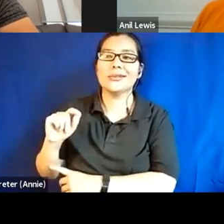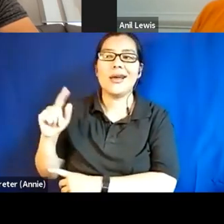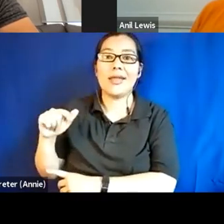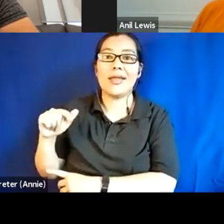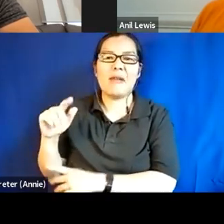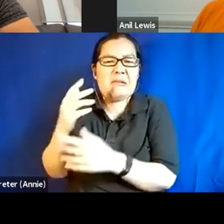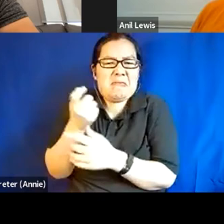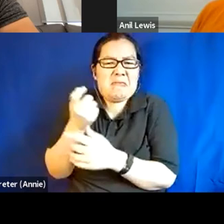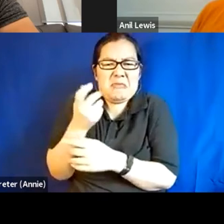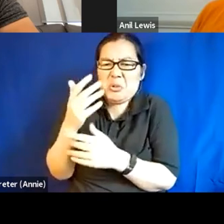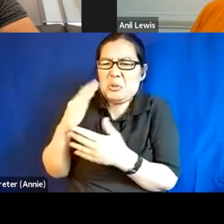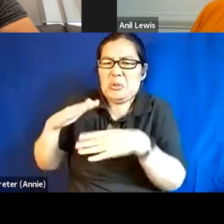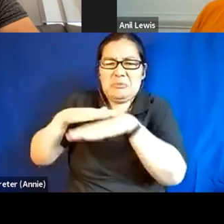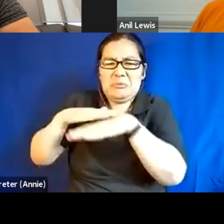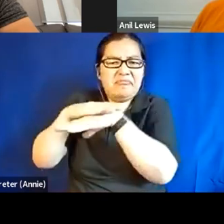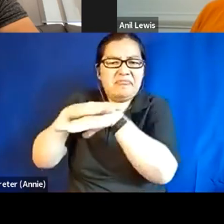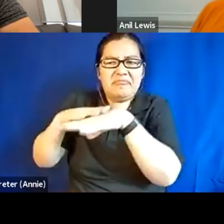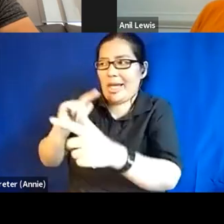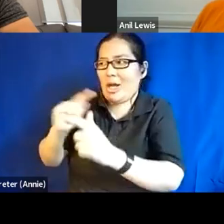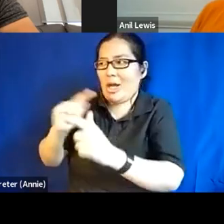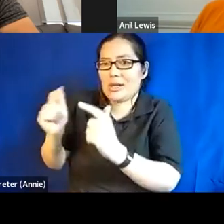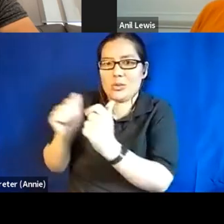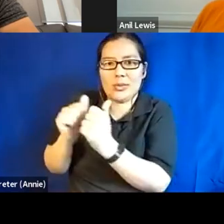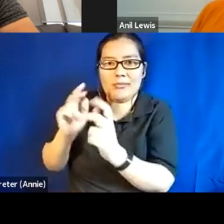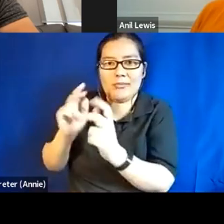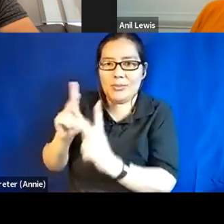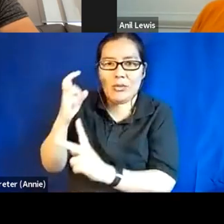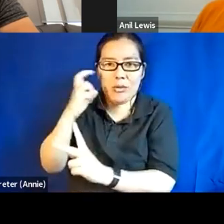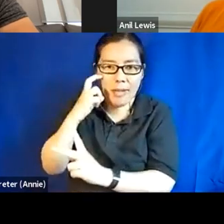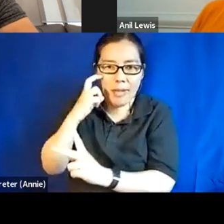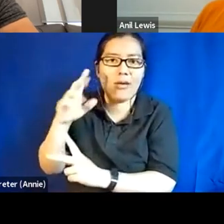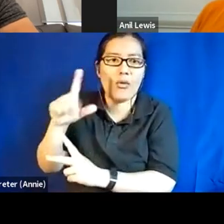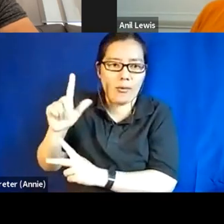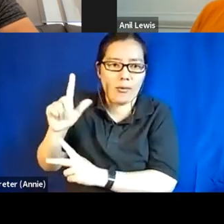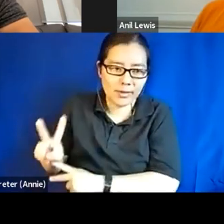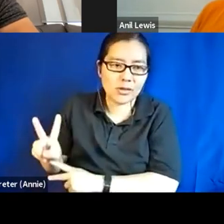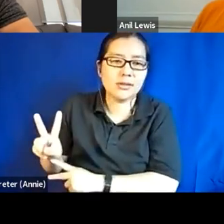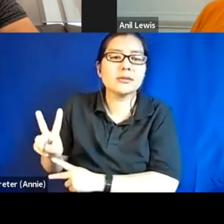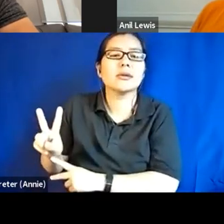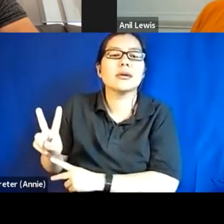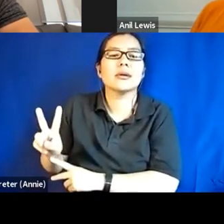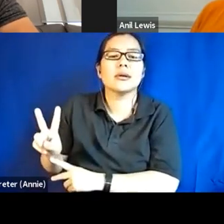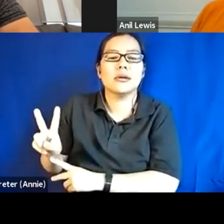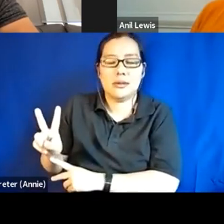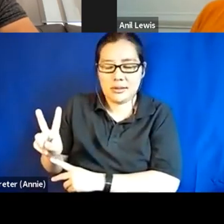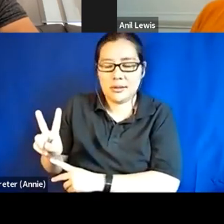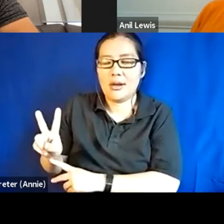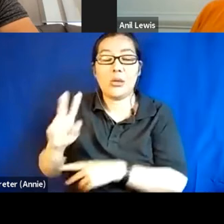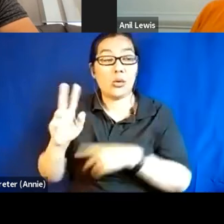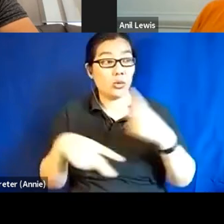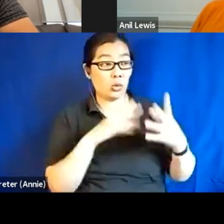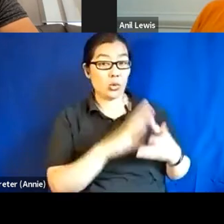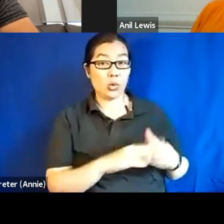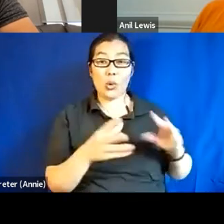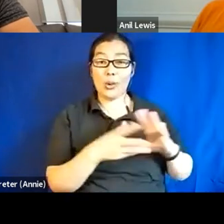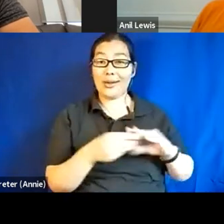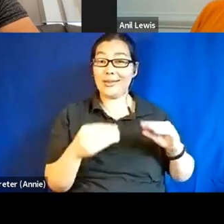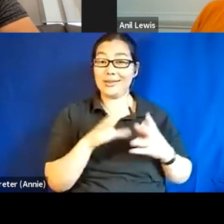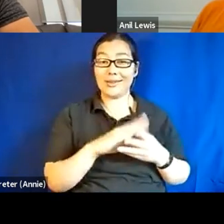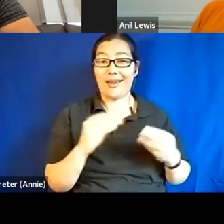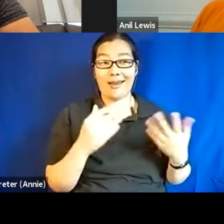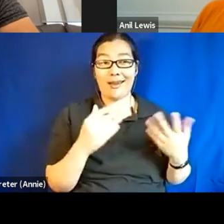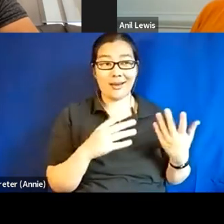or low vision. And then they're, they stories have all kinds of narratives that are just mistaken.